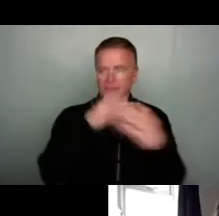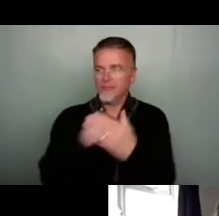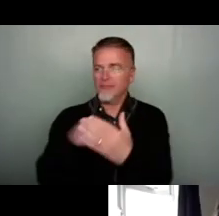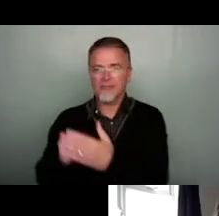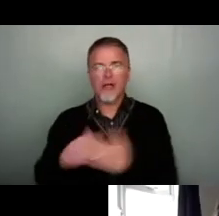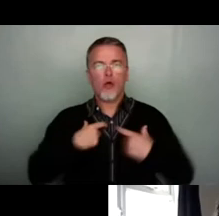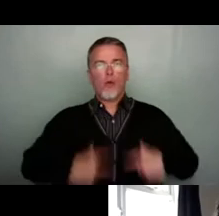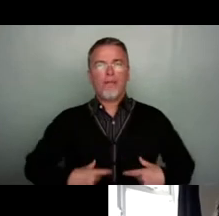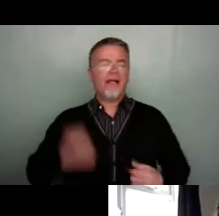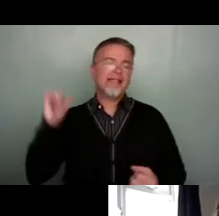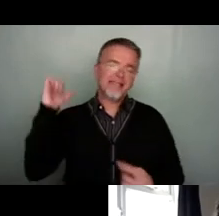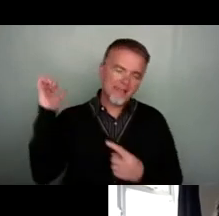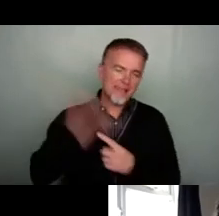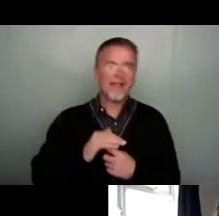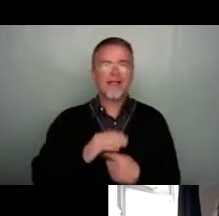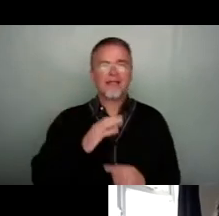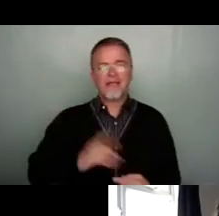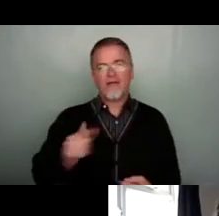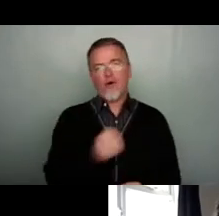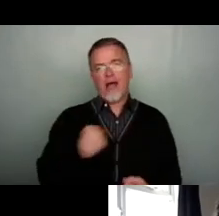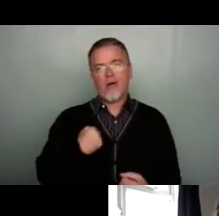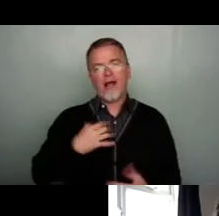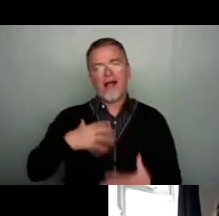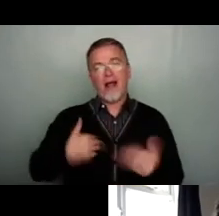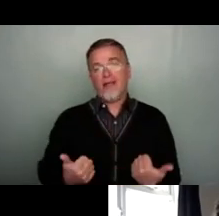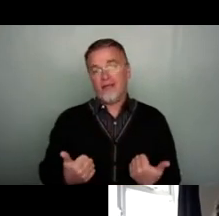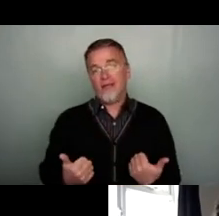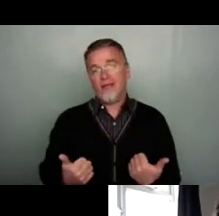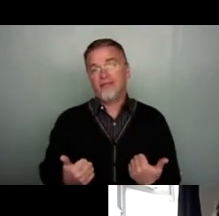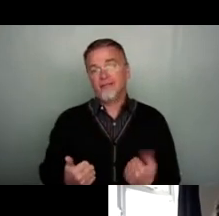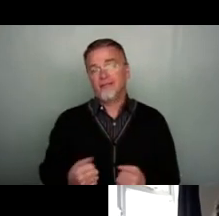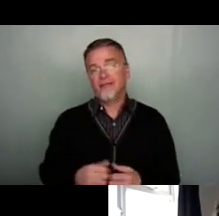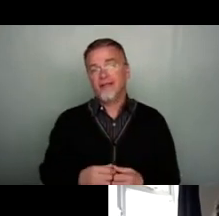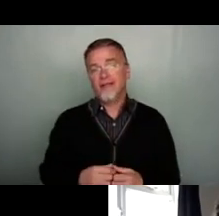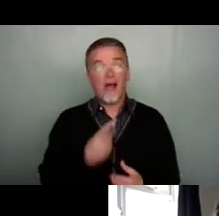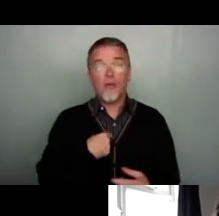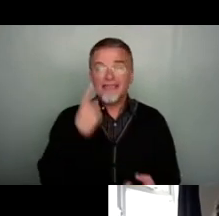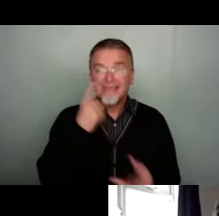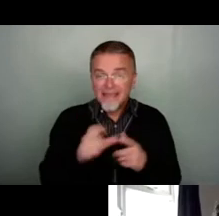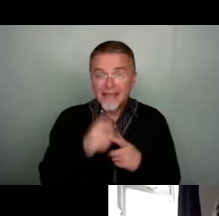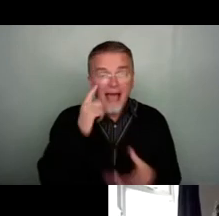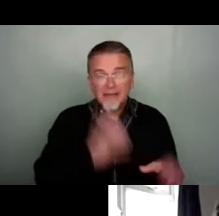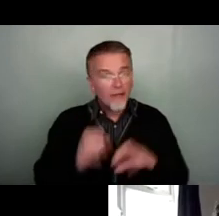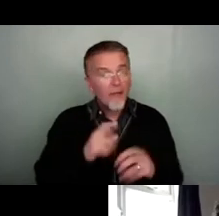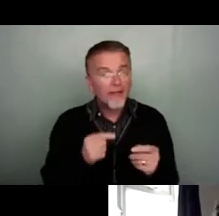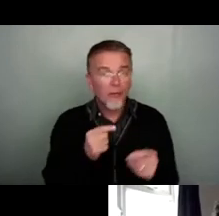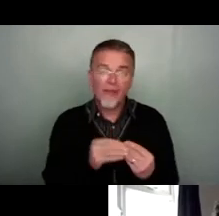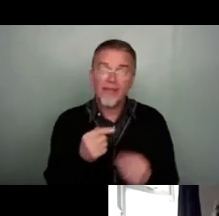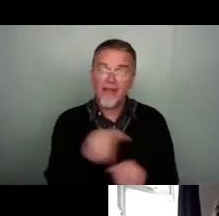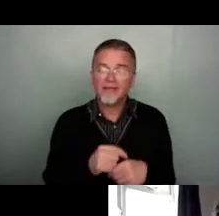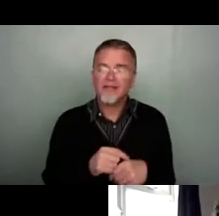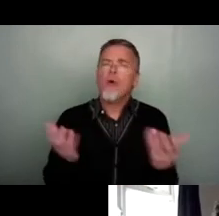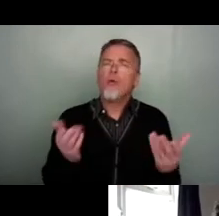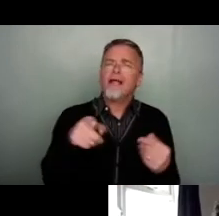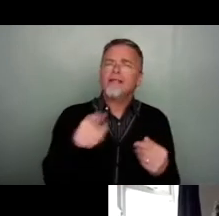health and wellbeing. And I think we really did experiment with ways that we could do that. Where did you find